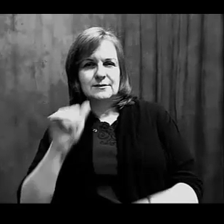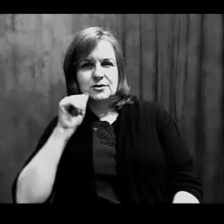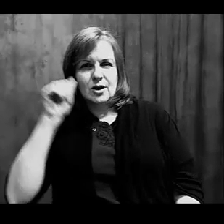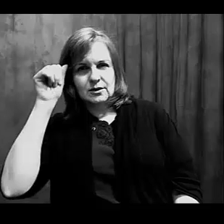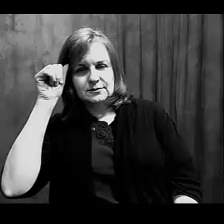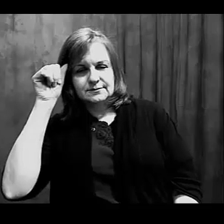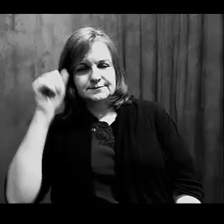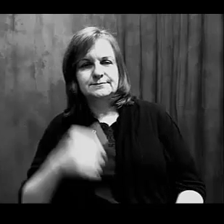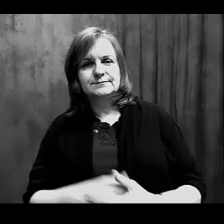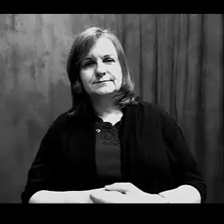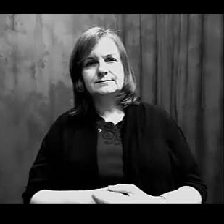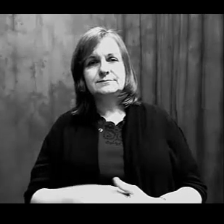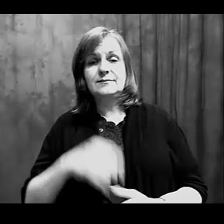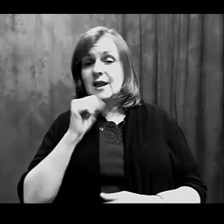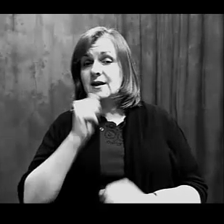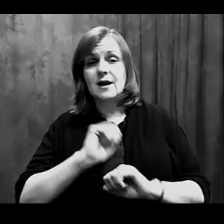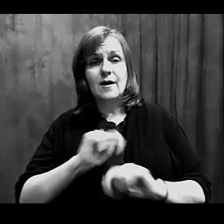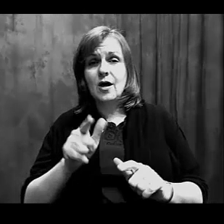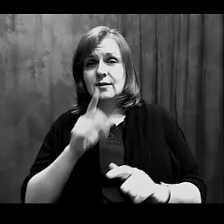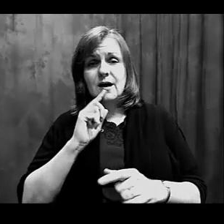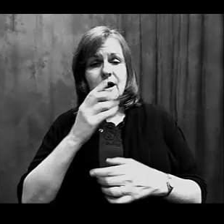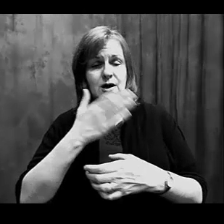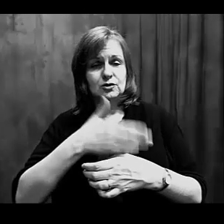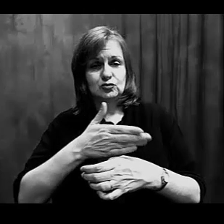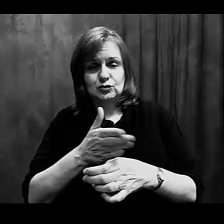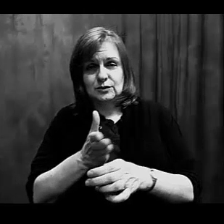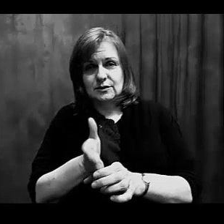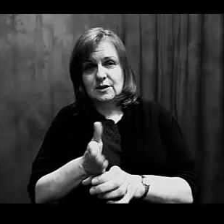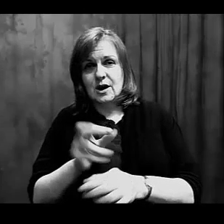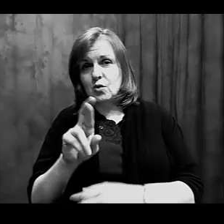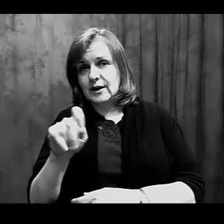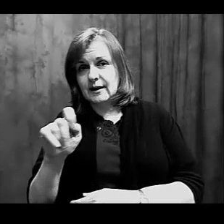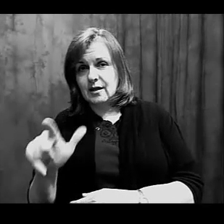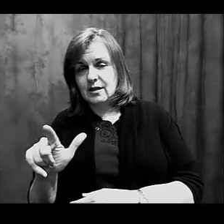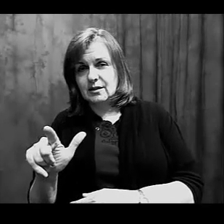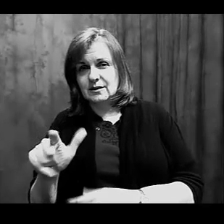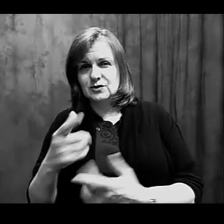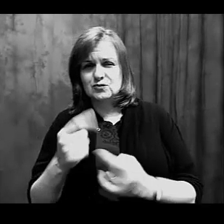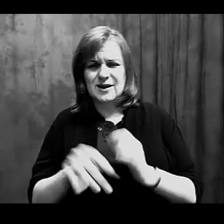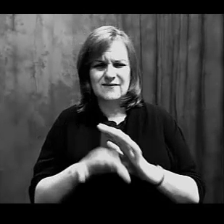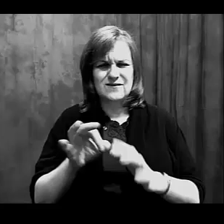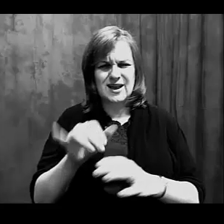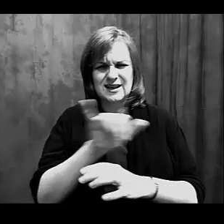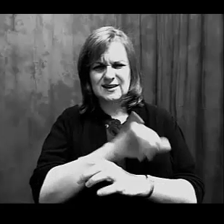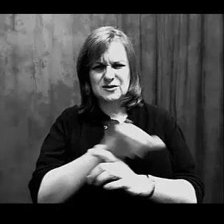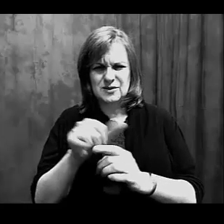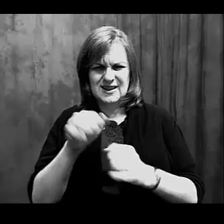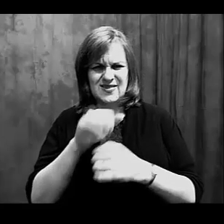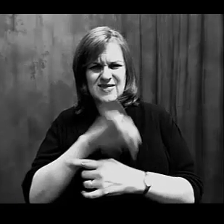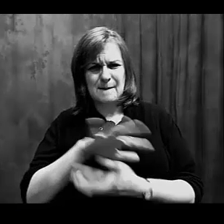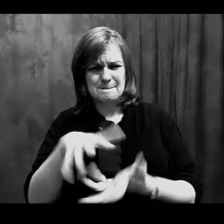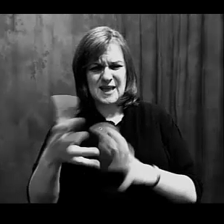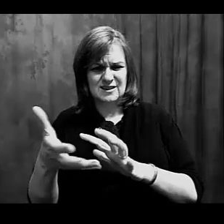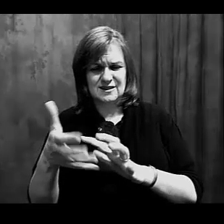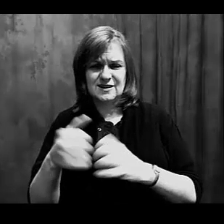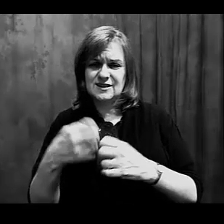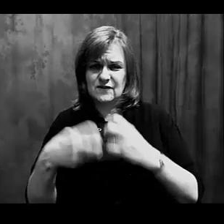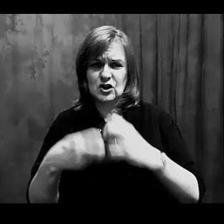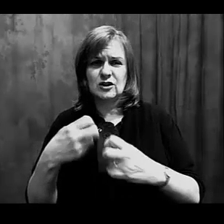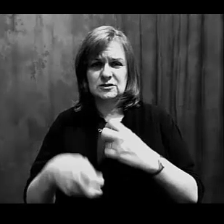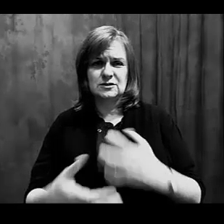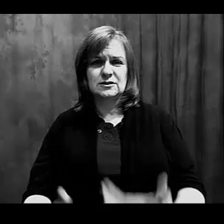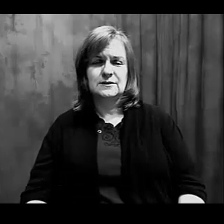Not all of them are radial. Finding the symmetry in this mess here would actually be kind of difficult, right? Not